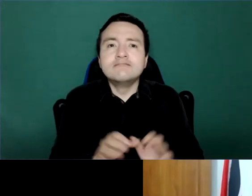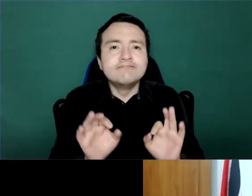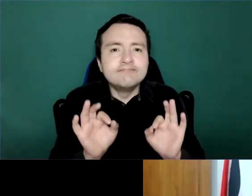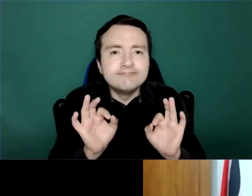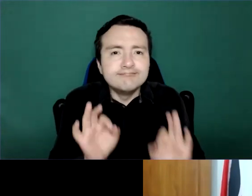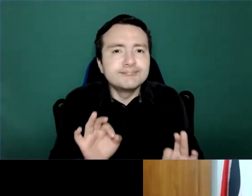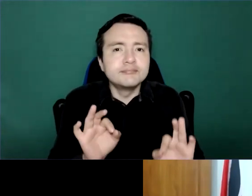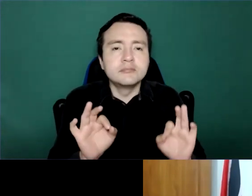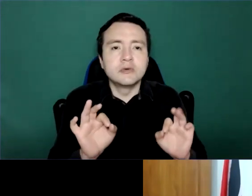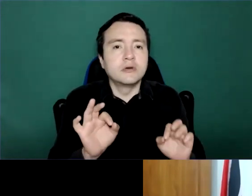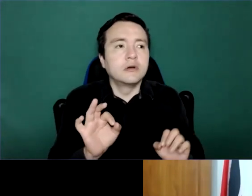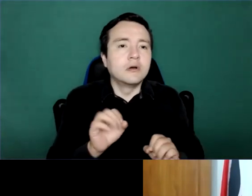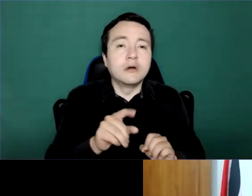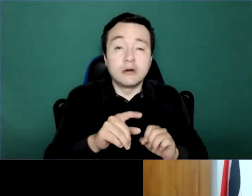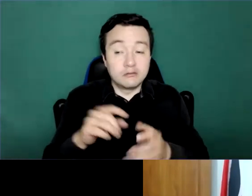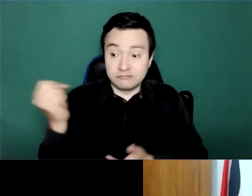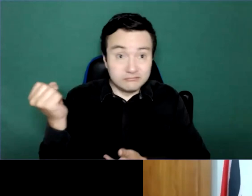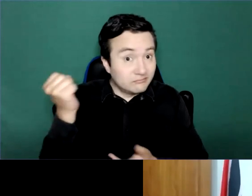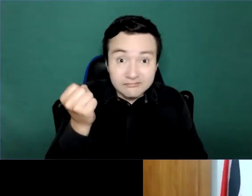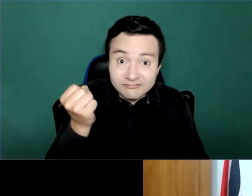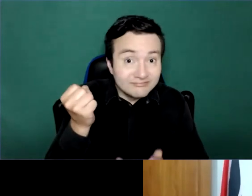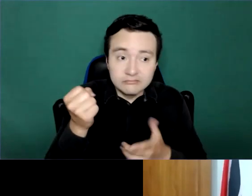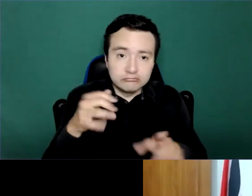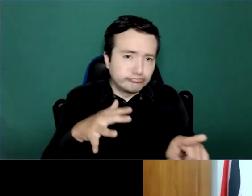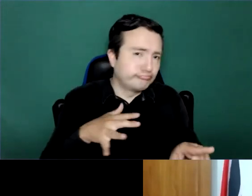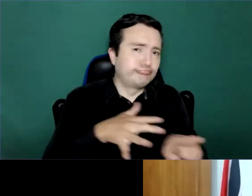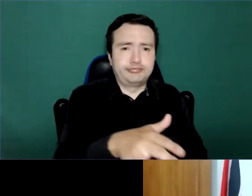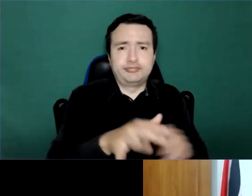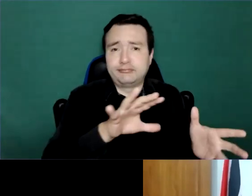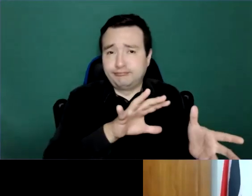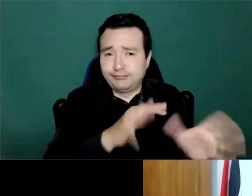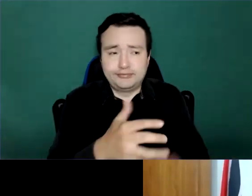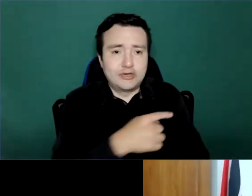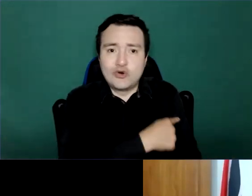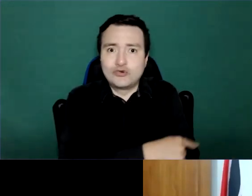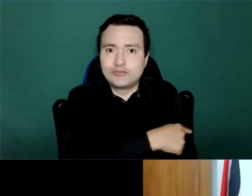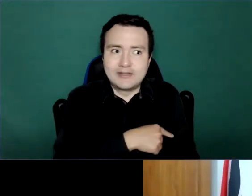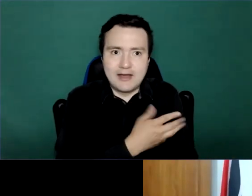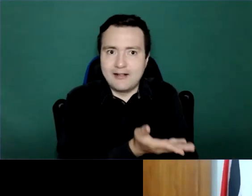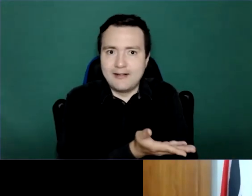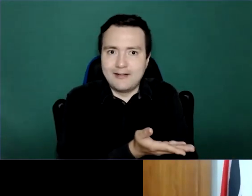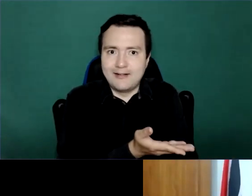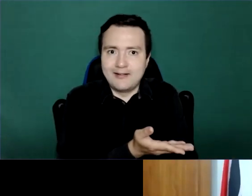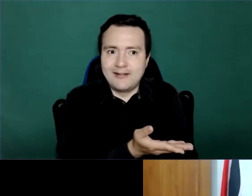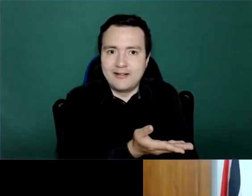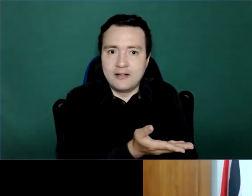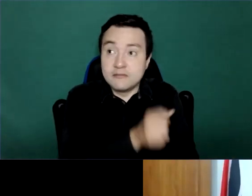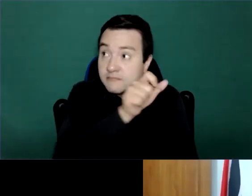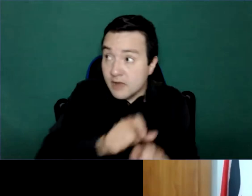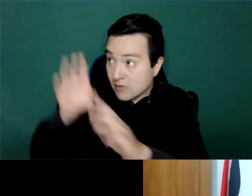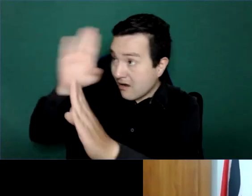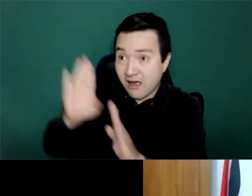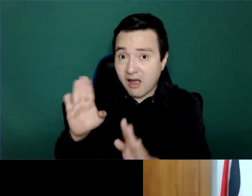One, community involvement, quality of life, and productivity. So our investment is predicated on that.